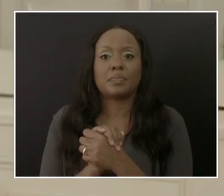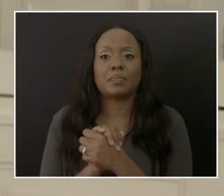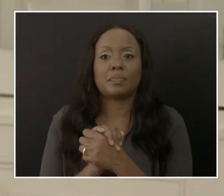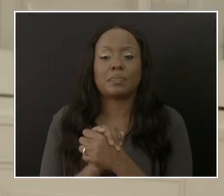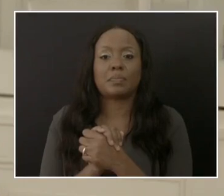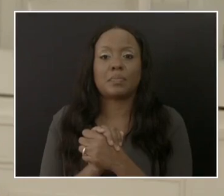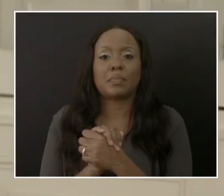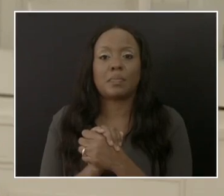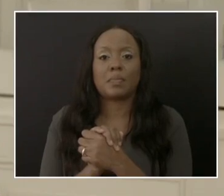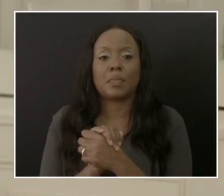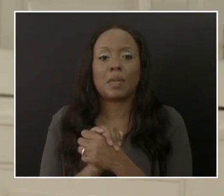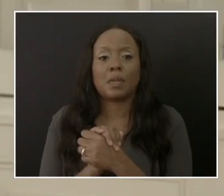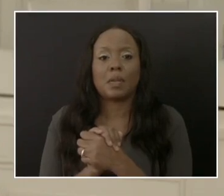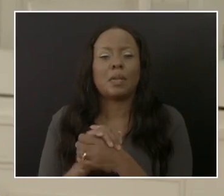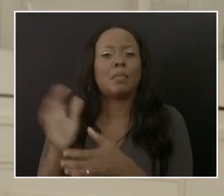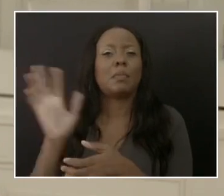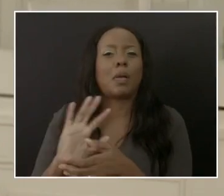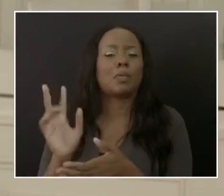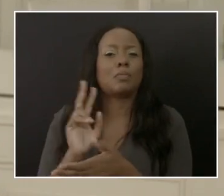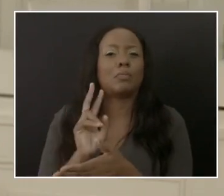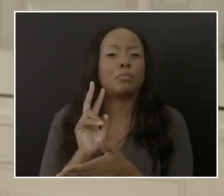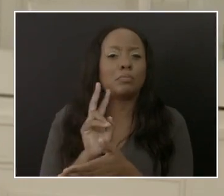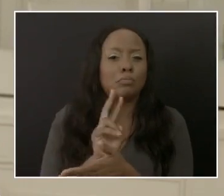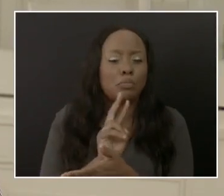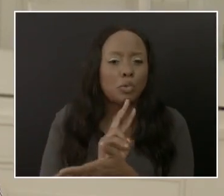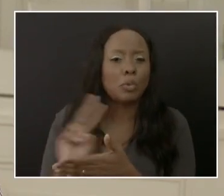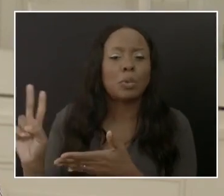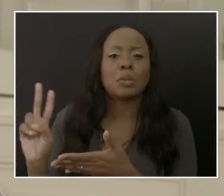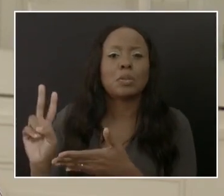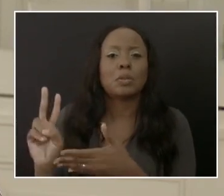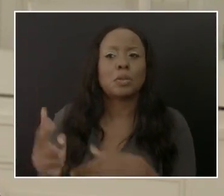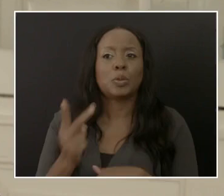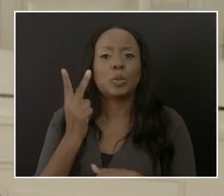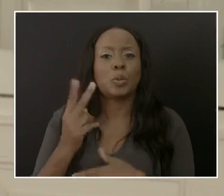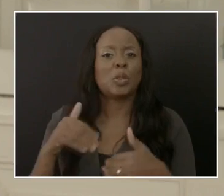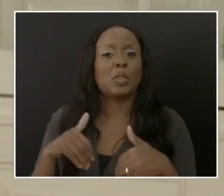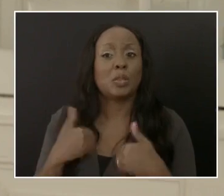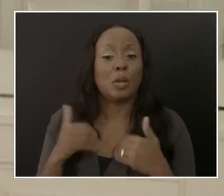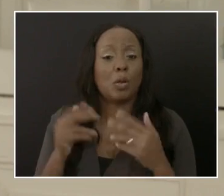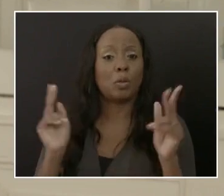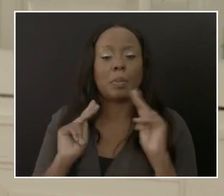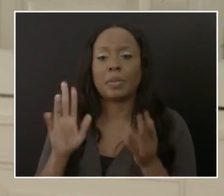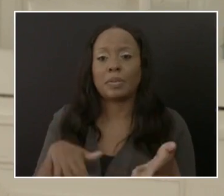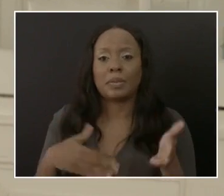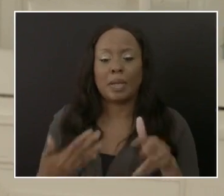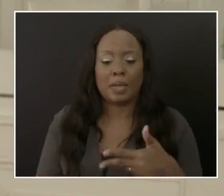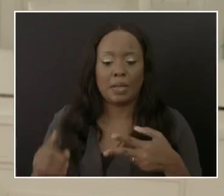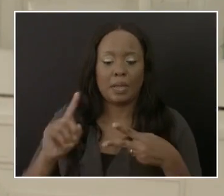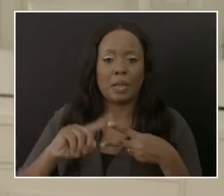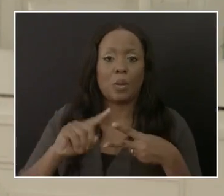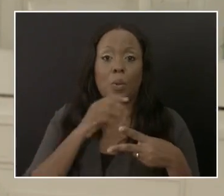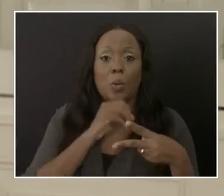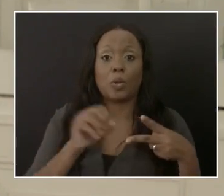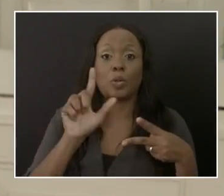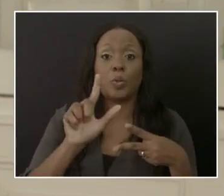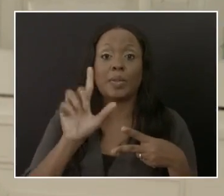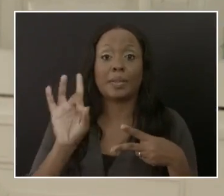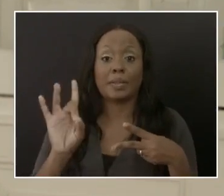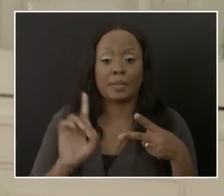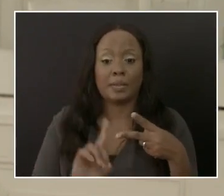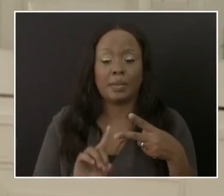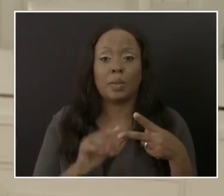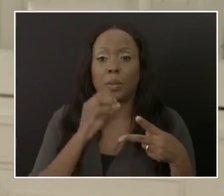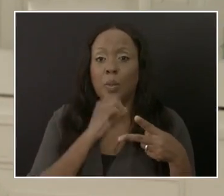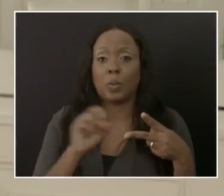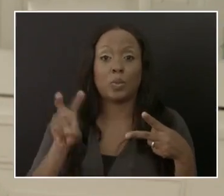individuals who have lost their lives. One 28-year-old and one a